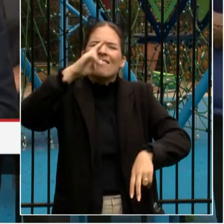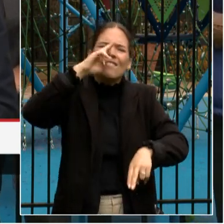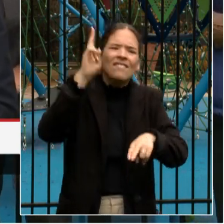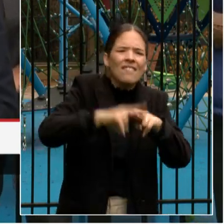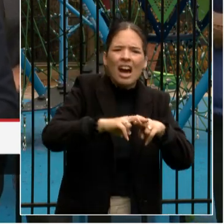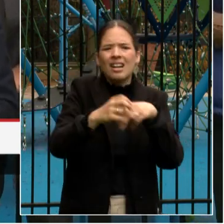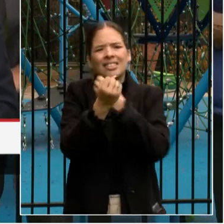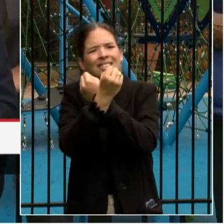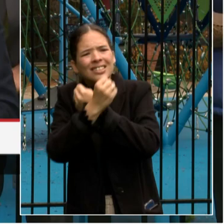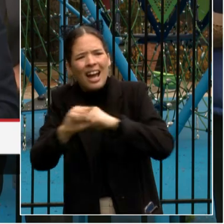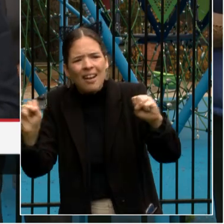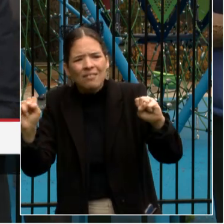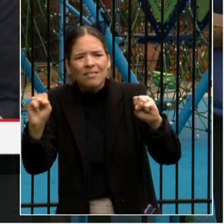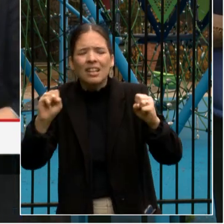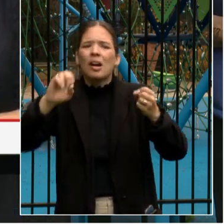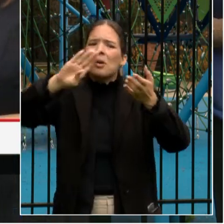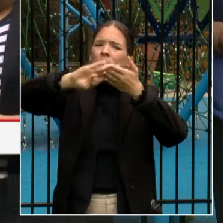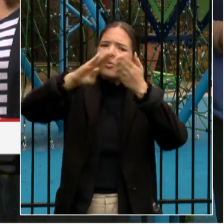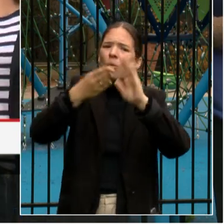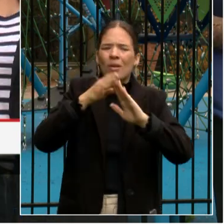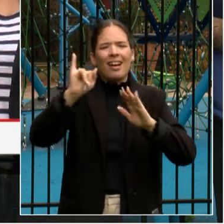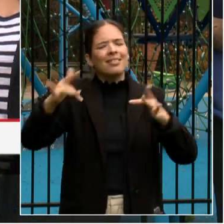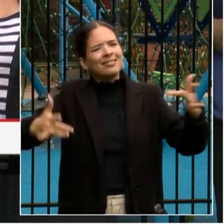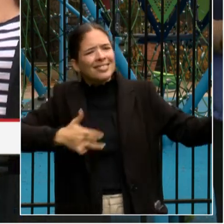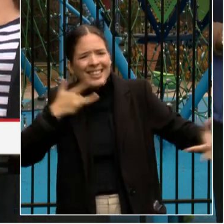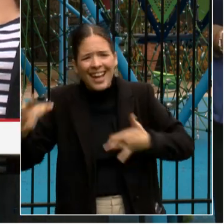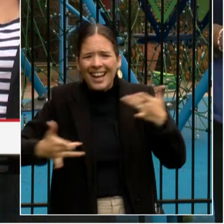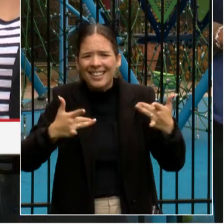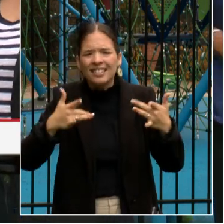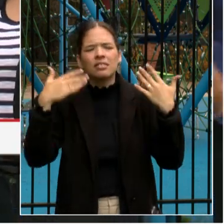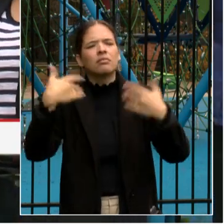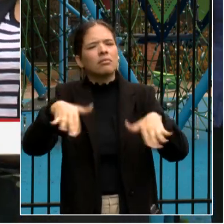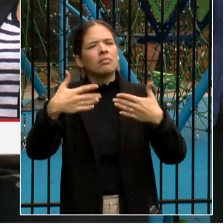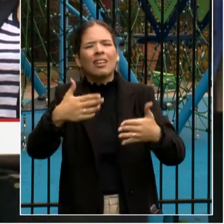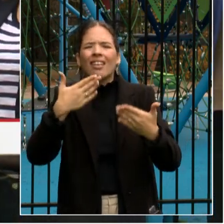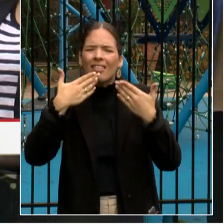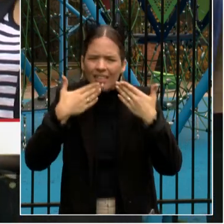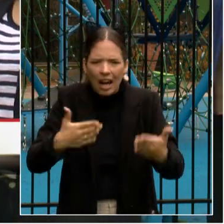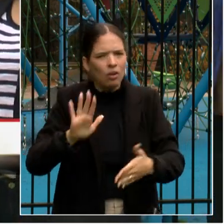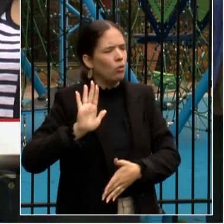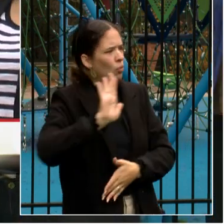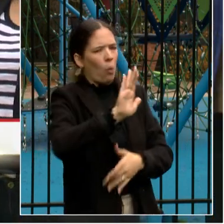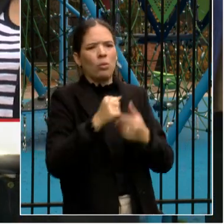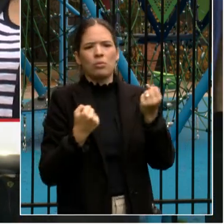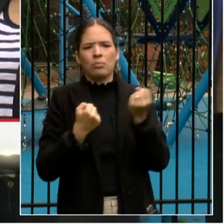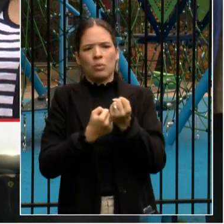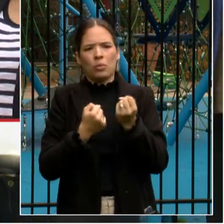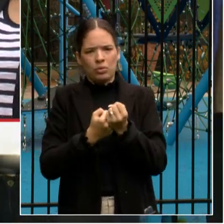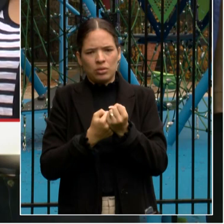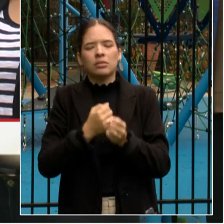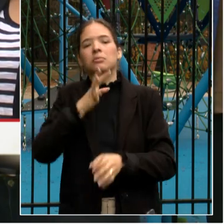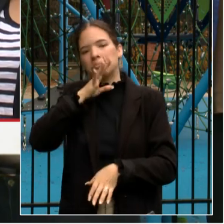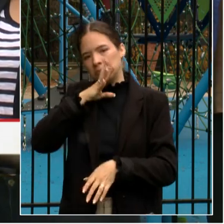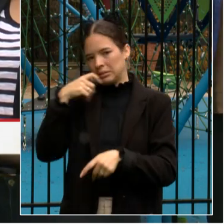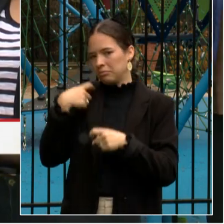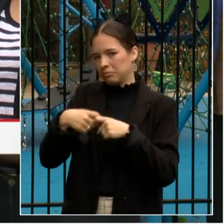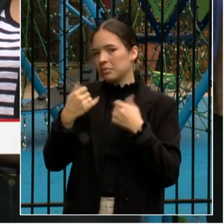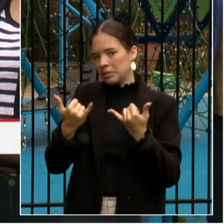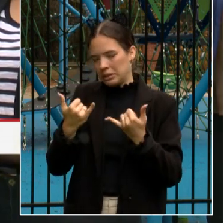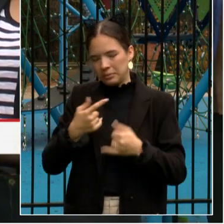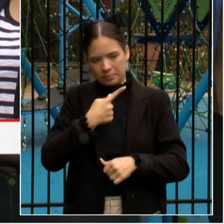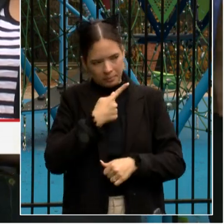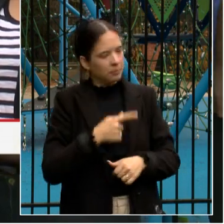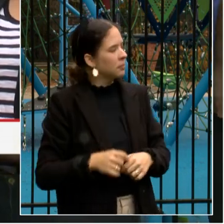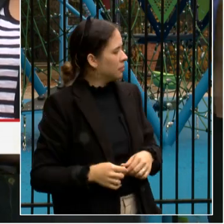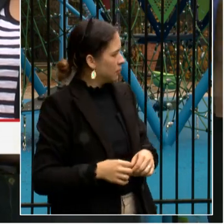very excited. Thank you for your support. Nuestros estudiantes ahora jugarán en un nuevo y hermoso patio de recreo que es divertido y